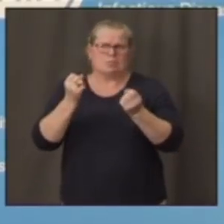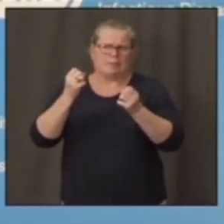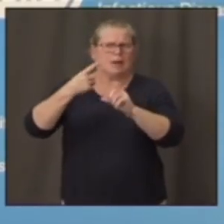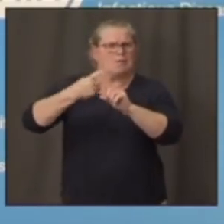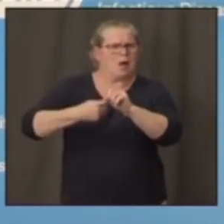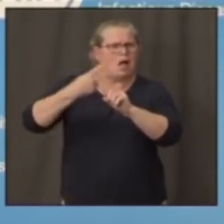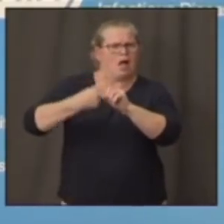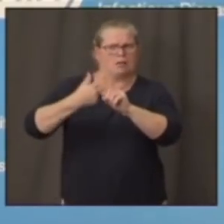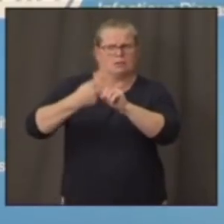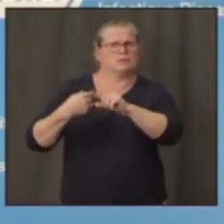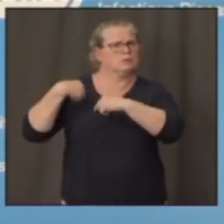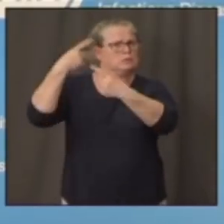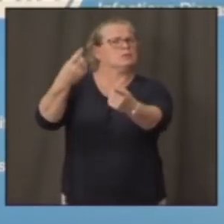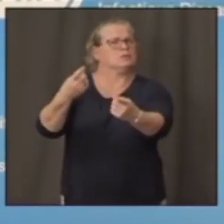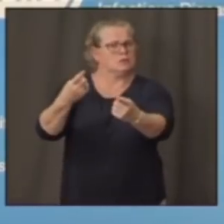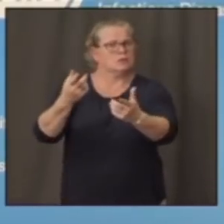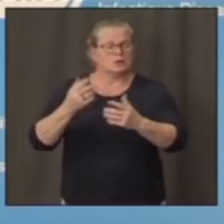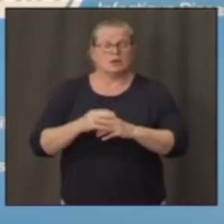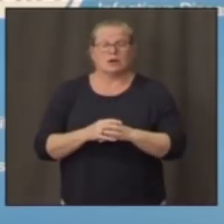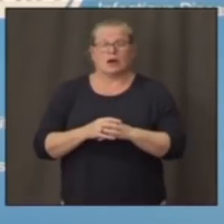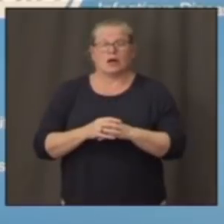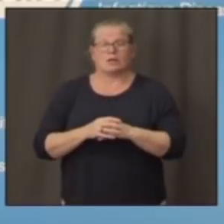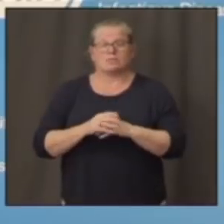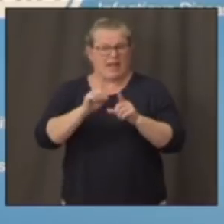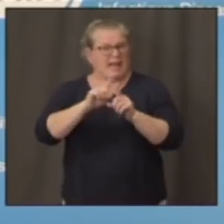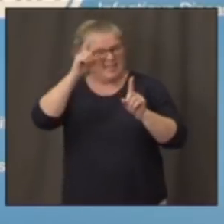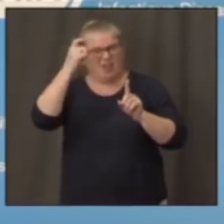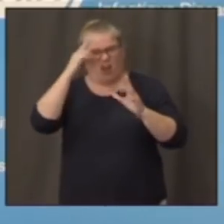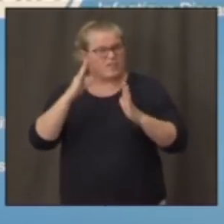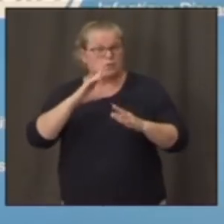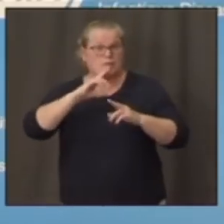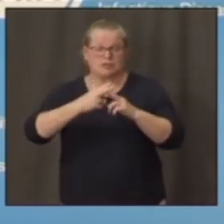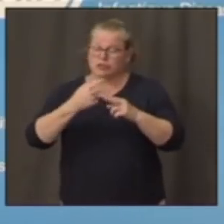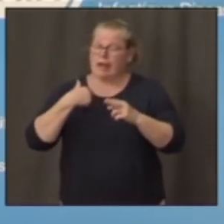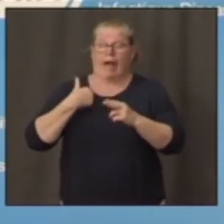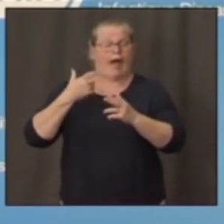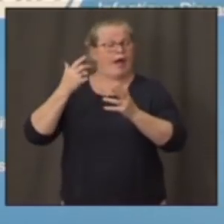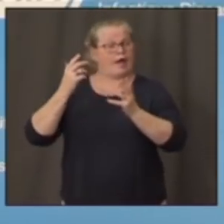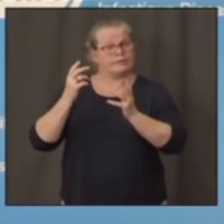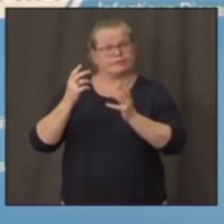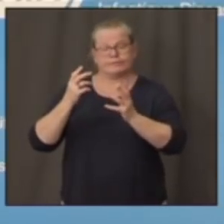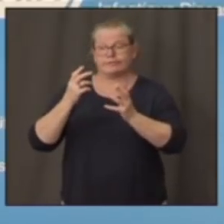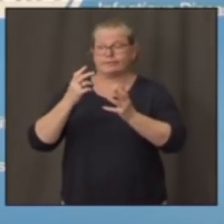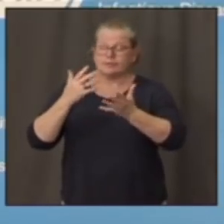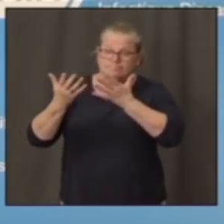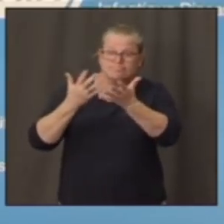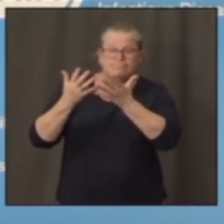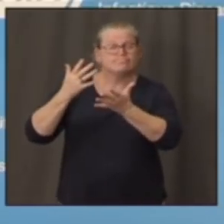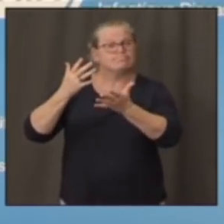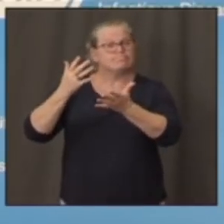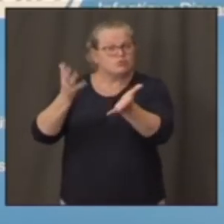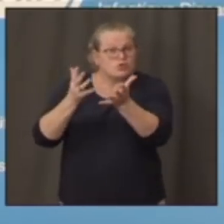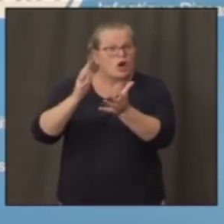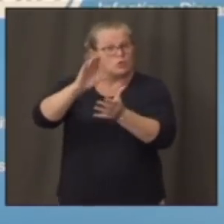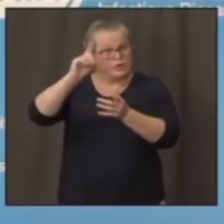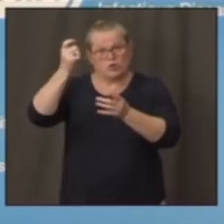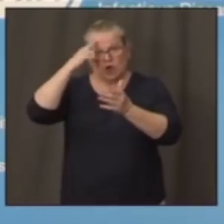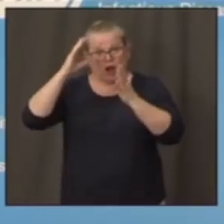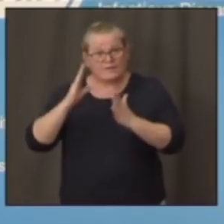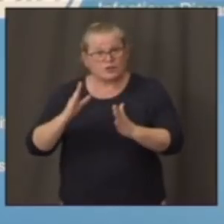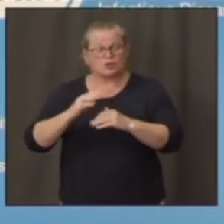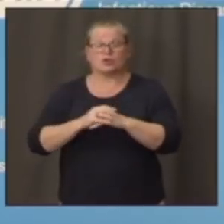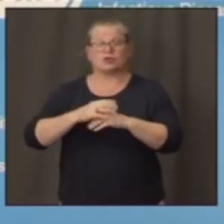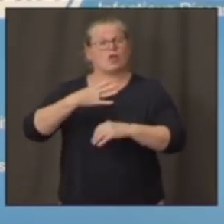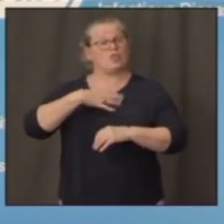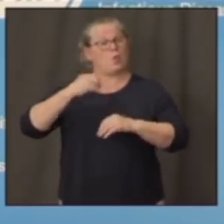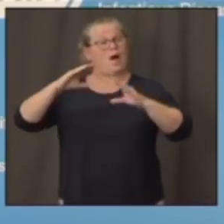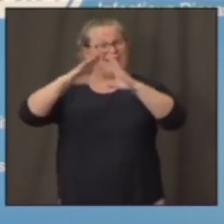mention. I've had interactions with your governor in the governor's call from the White House that we do. The vice